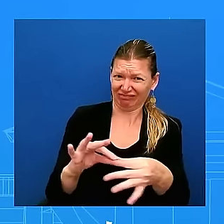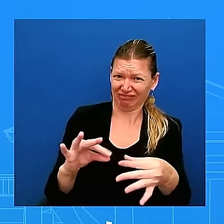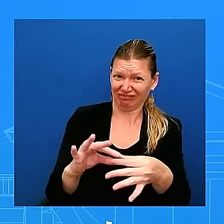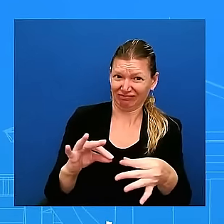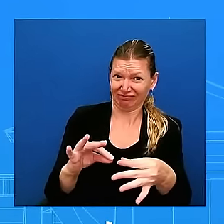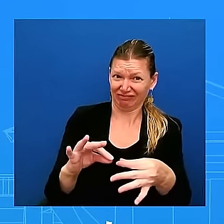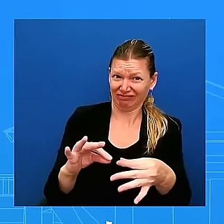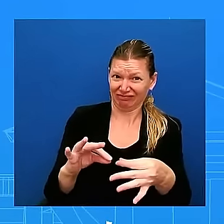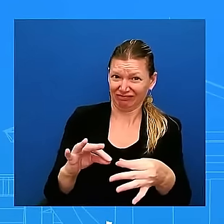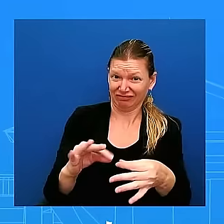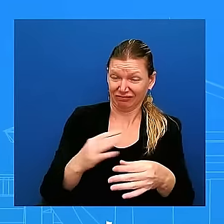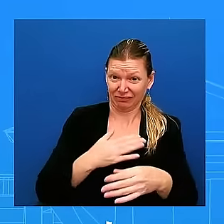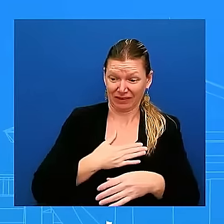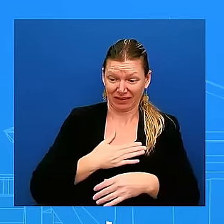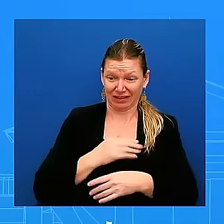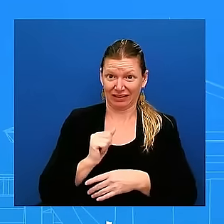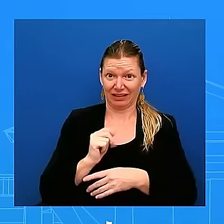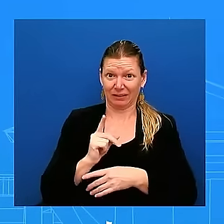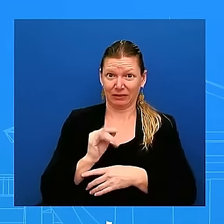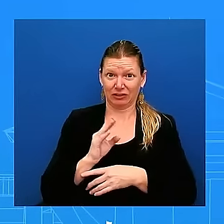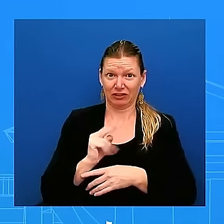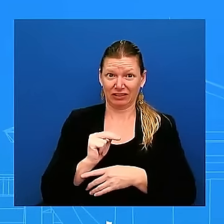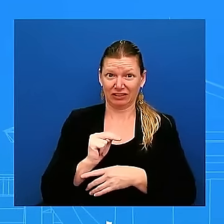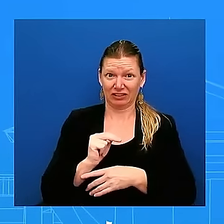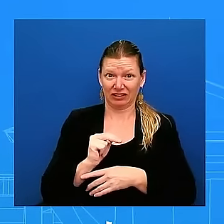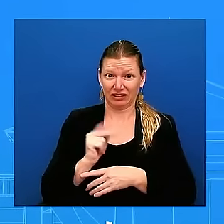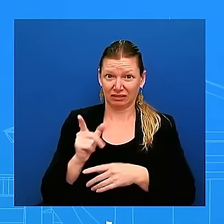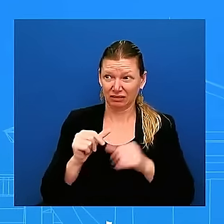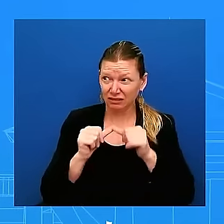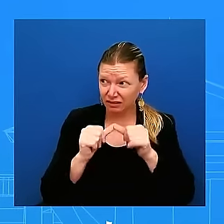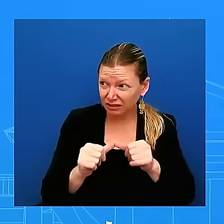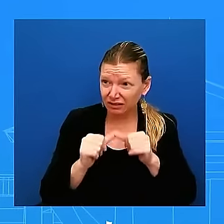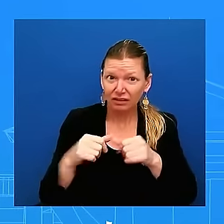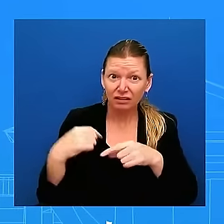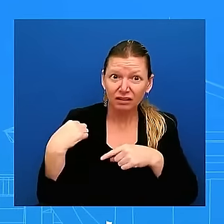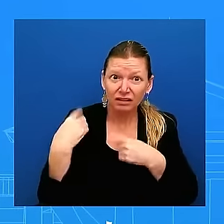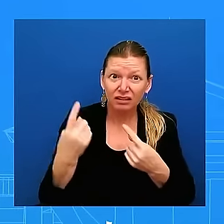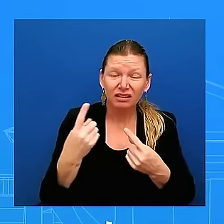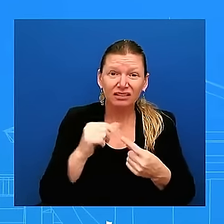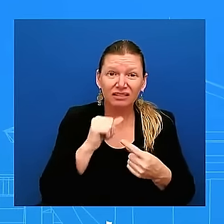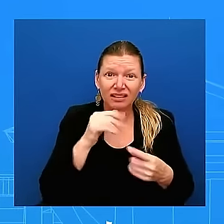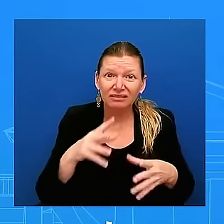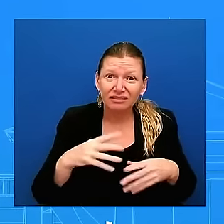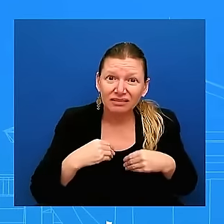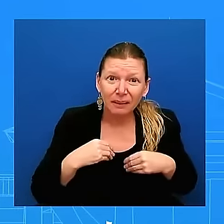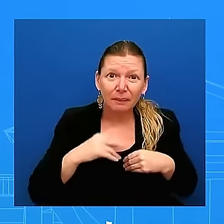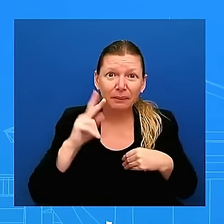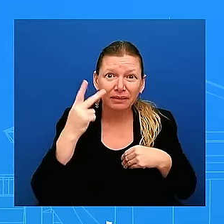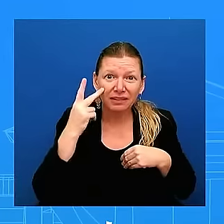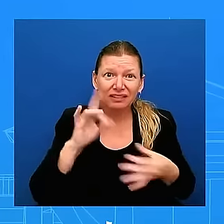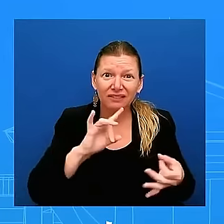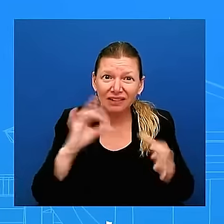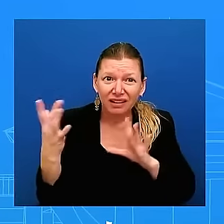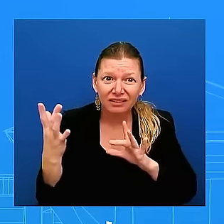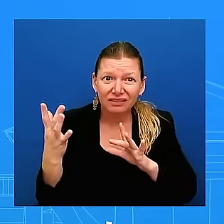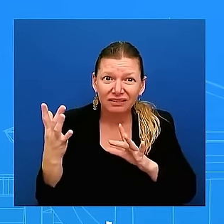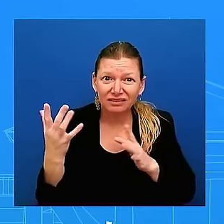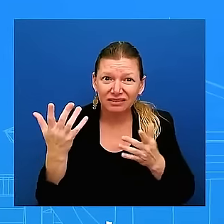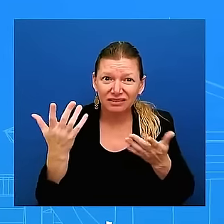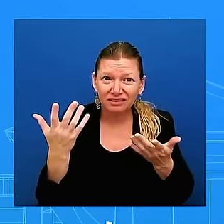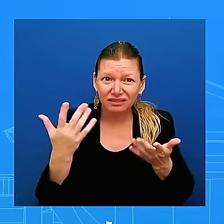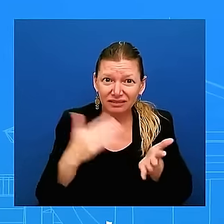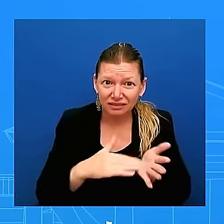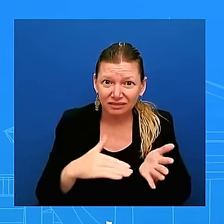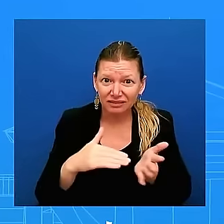consistently condemned political violence from an administration where the president called the former president and was